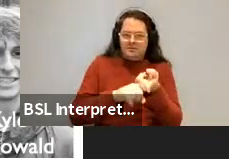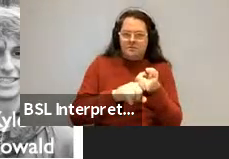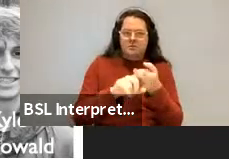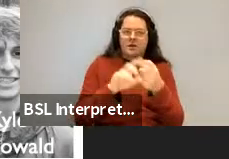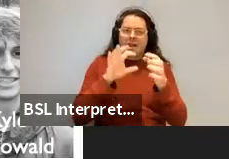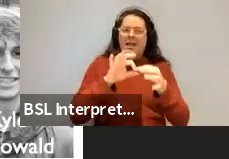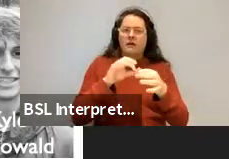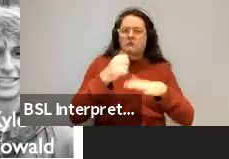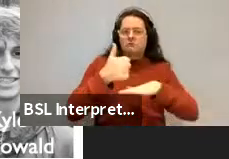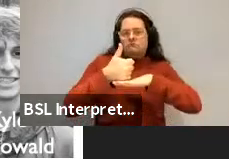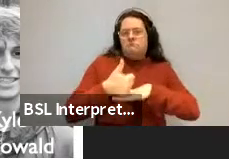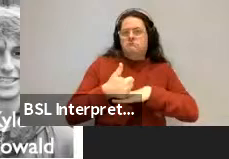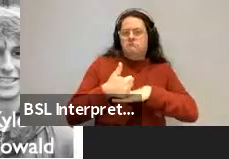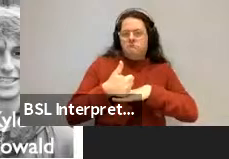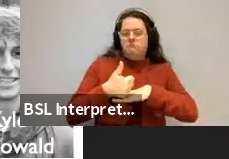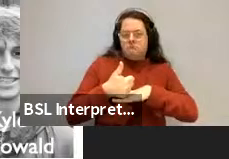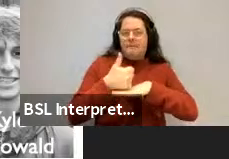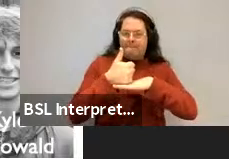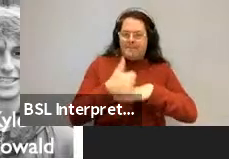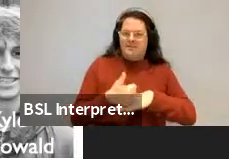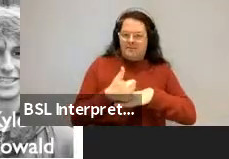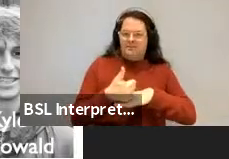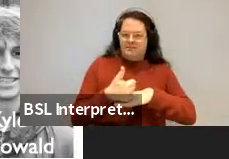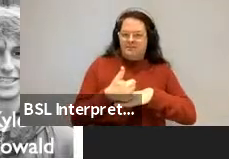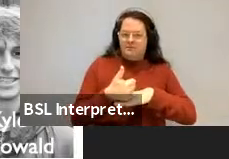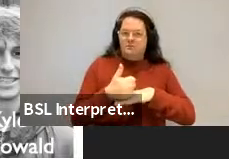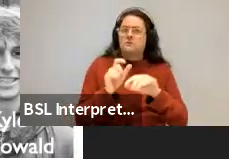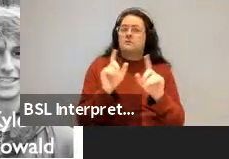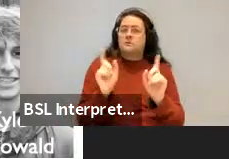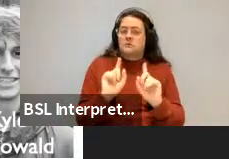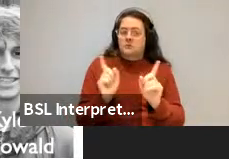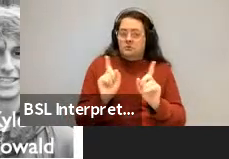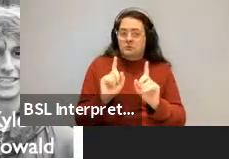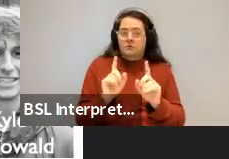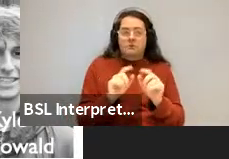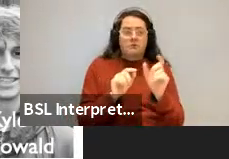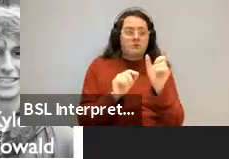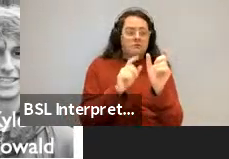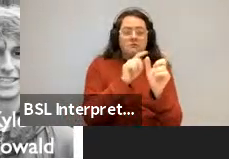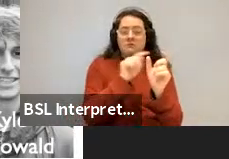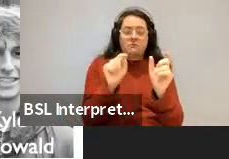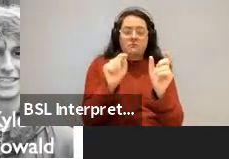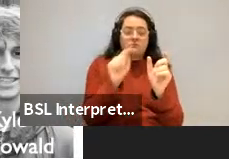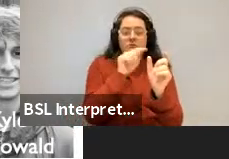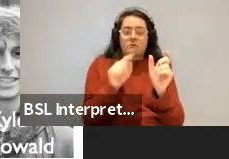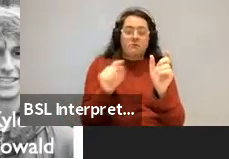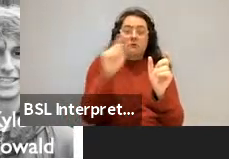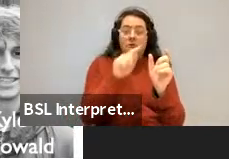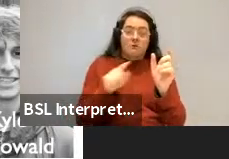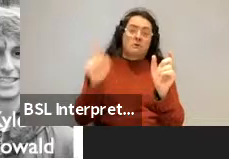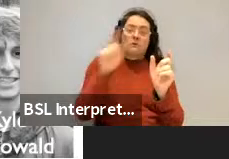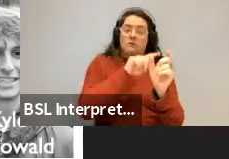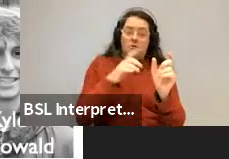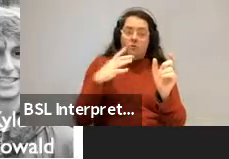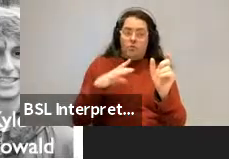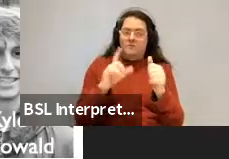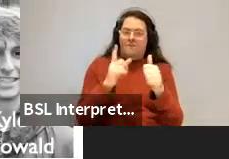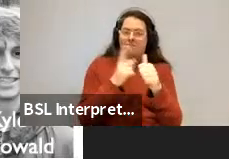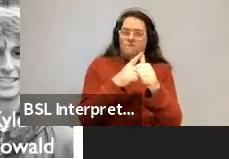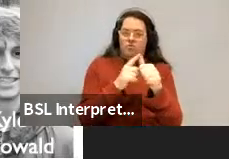The baseline we're going to compare it to is for each dependency structure in each text, we'll start at the root.